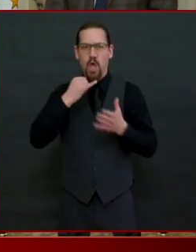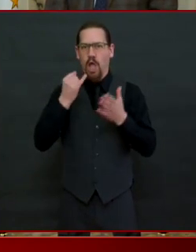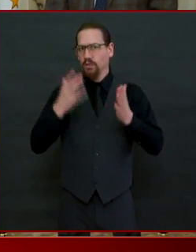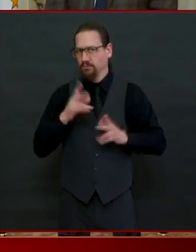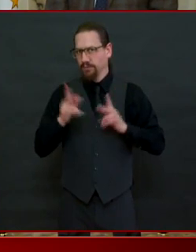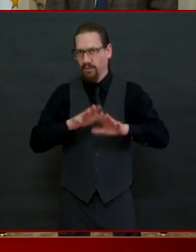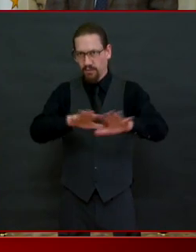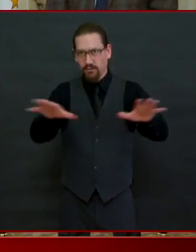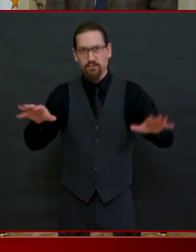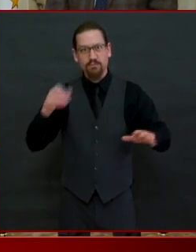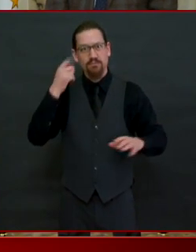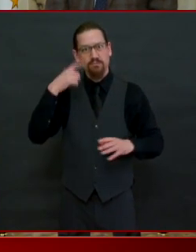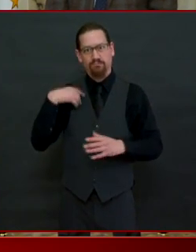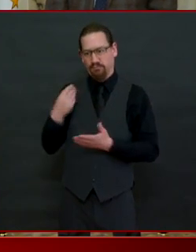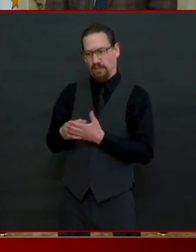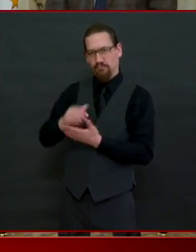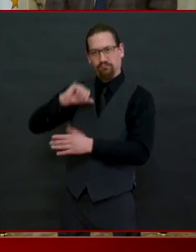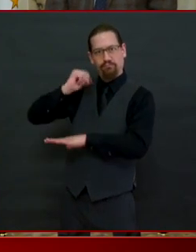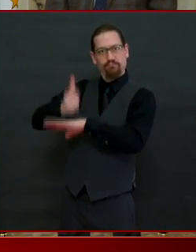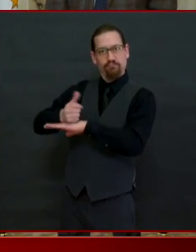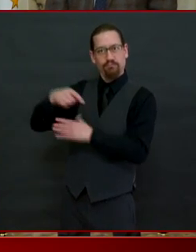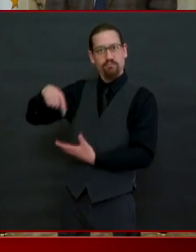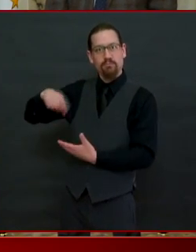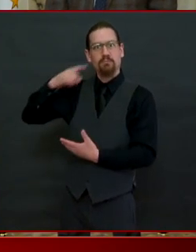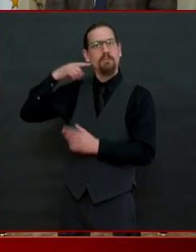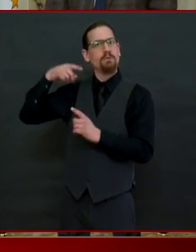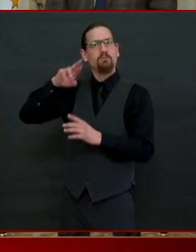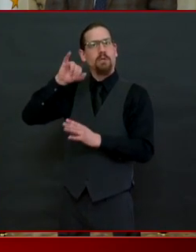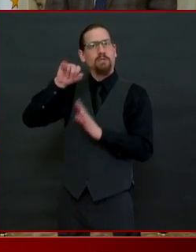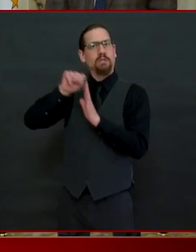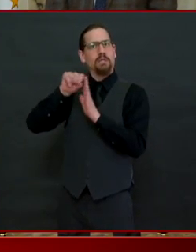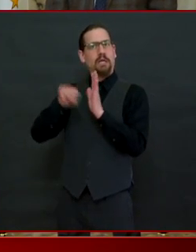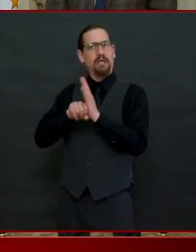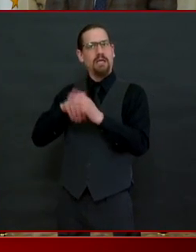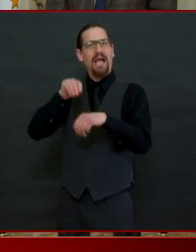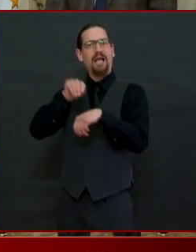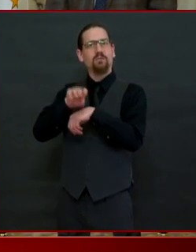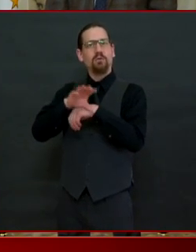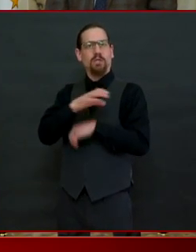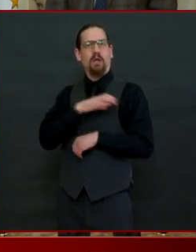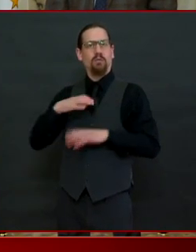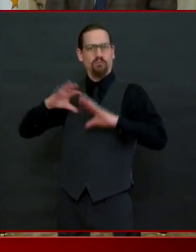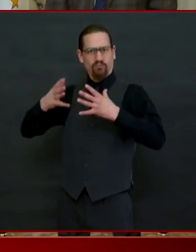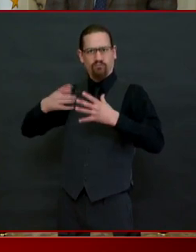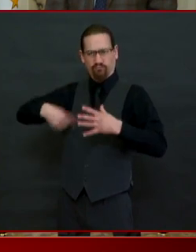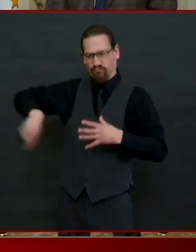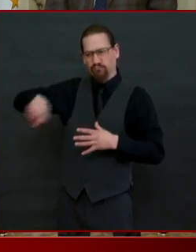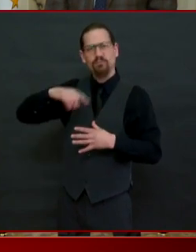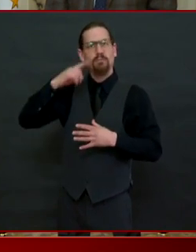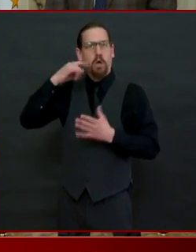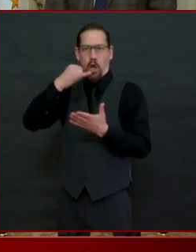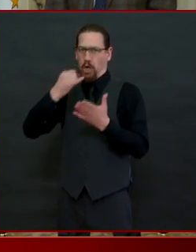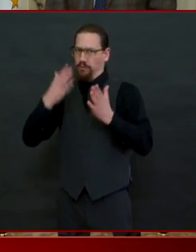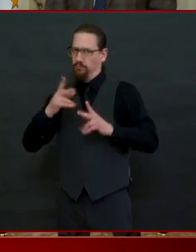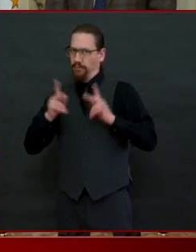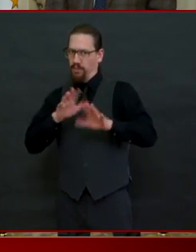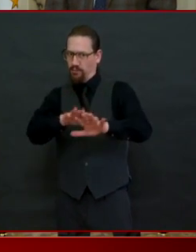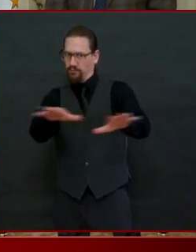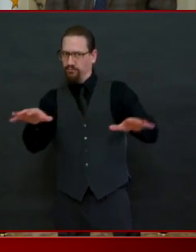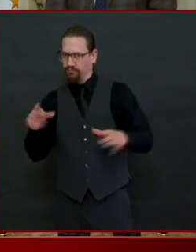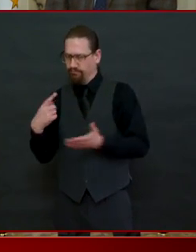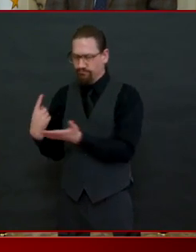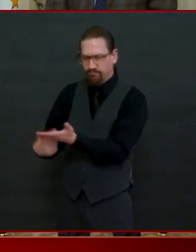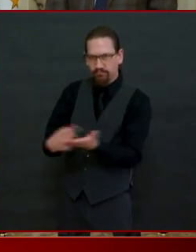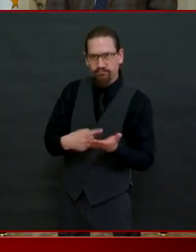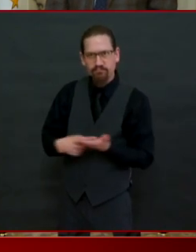rhode island state council of the arts thank you thank you to randy and all of you in partnership with the rhode island foundation thank